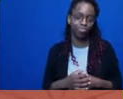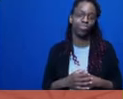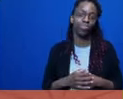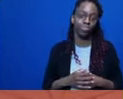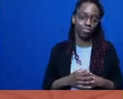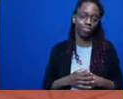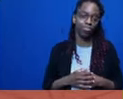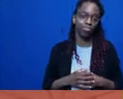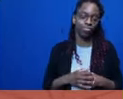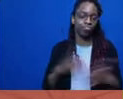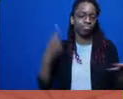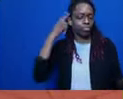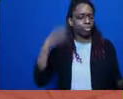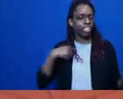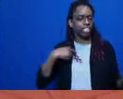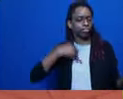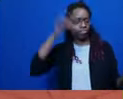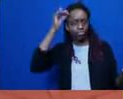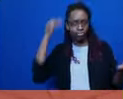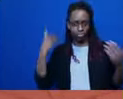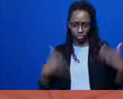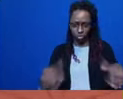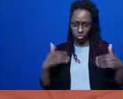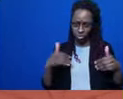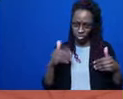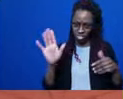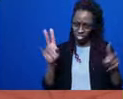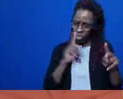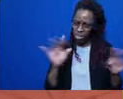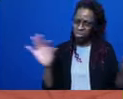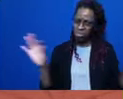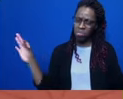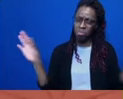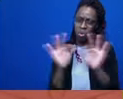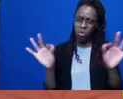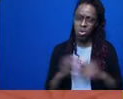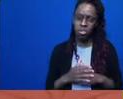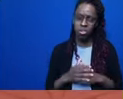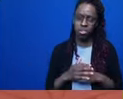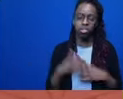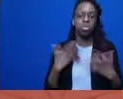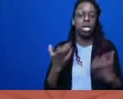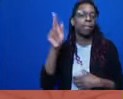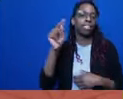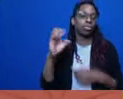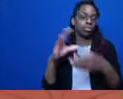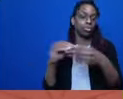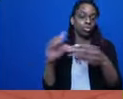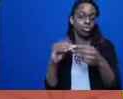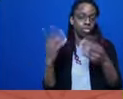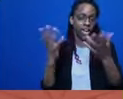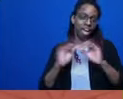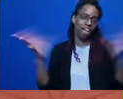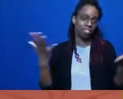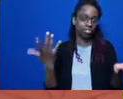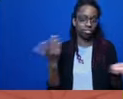important, if you can update the story, obviously to update it. And obviously not all stories end in the same kind of